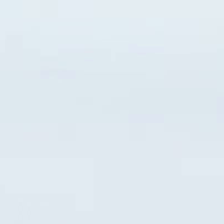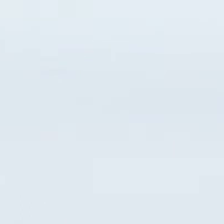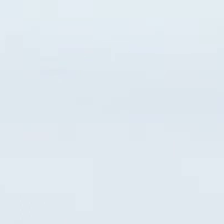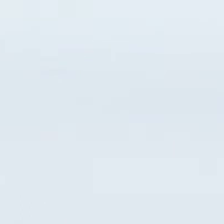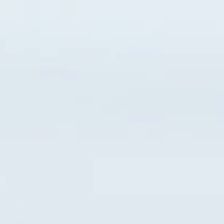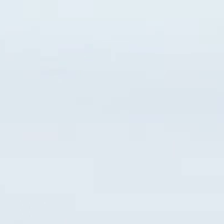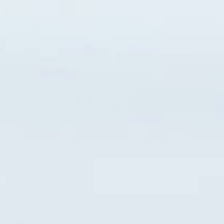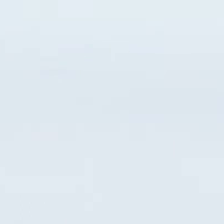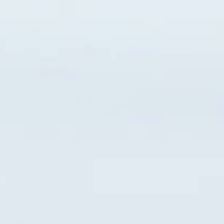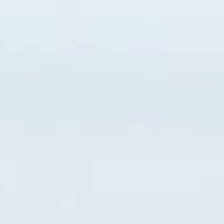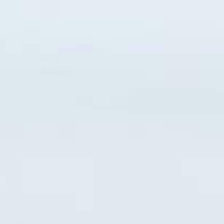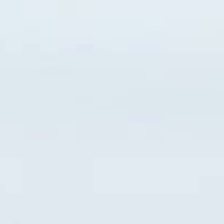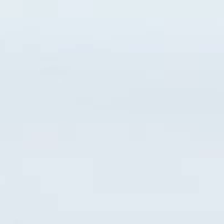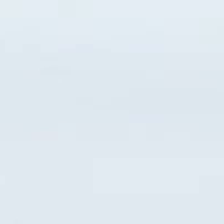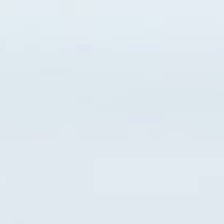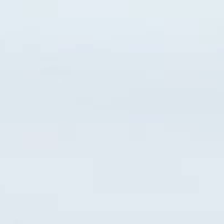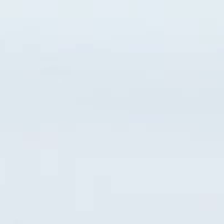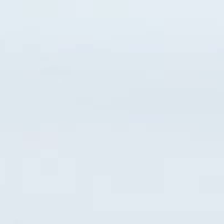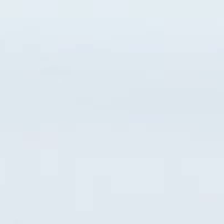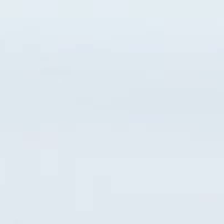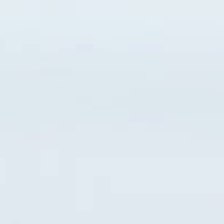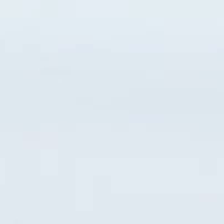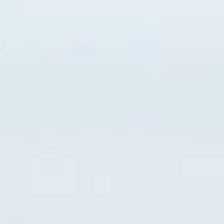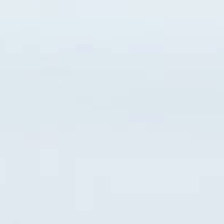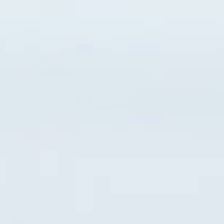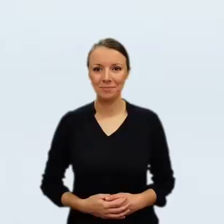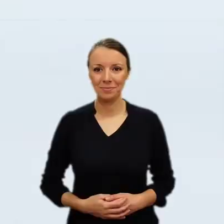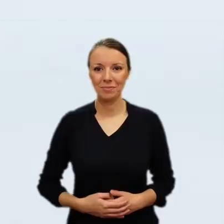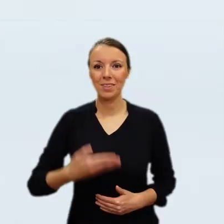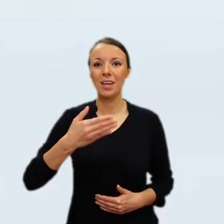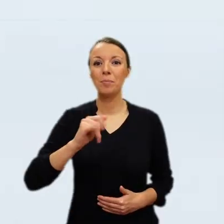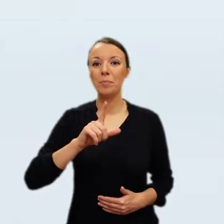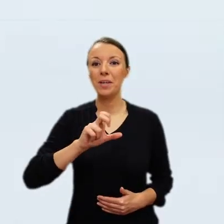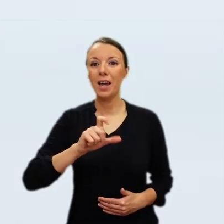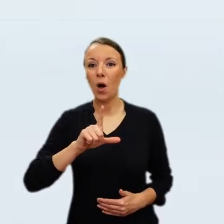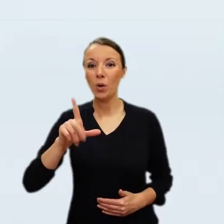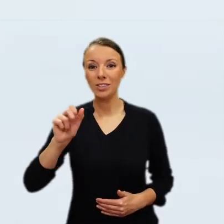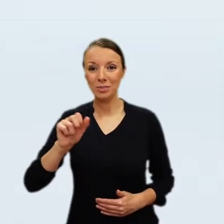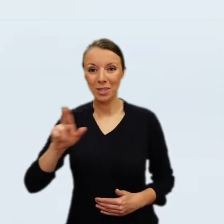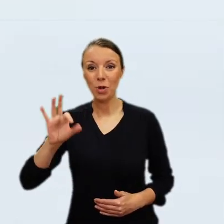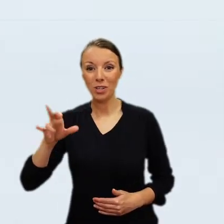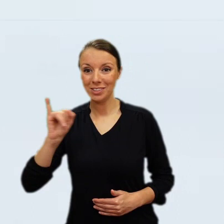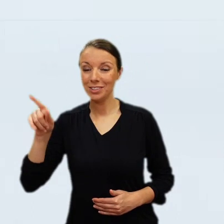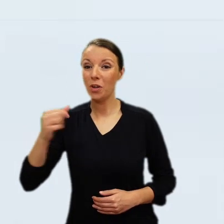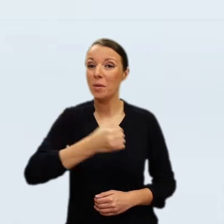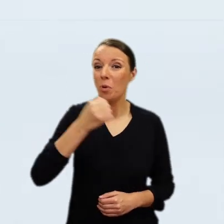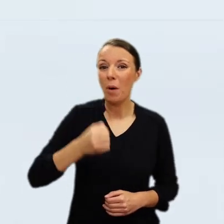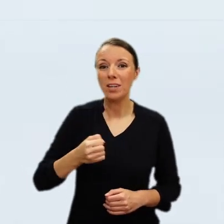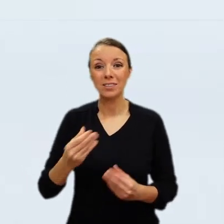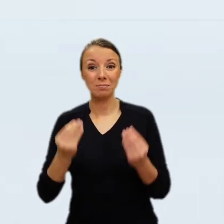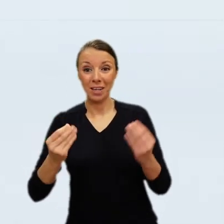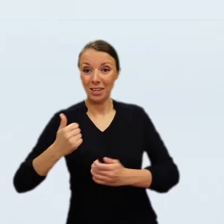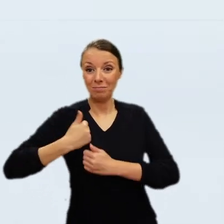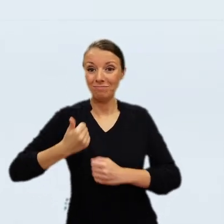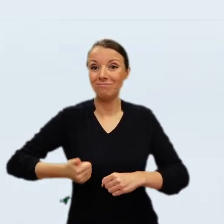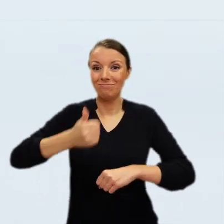Sire, I am sending your majesty a Cossack whom Rembrandt had set on his horse. This horse has